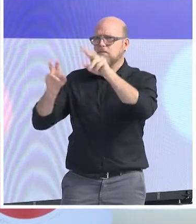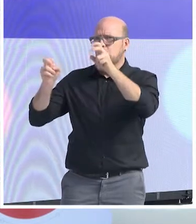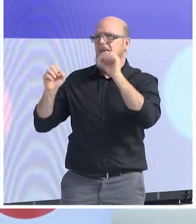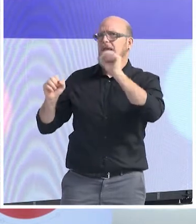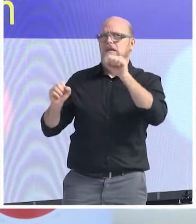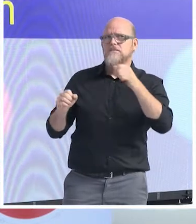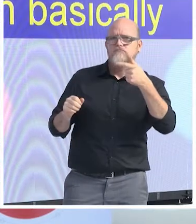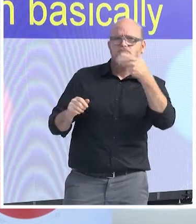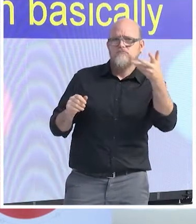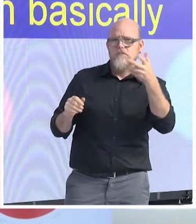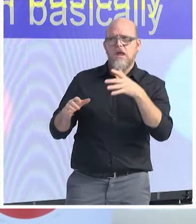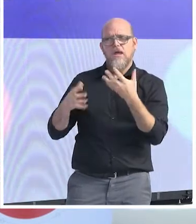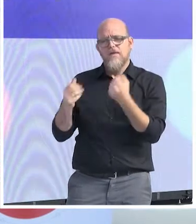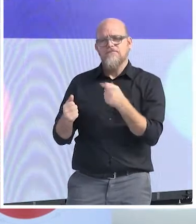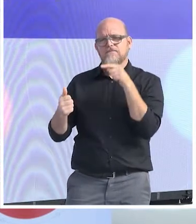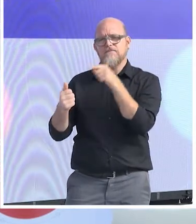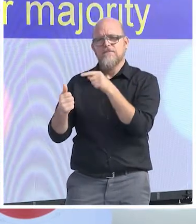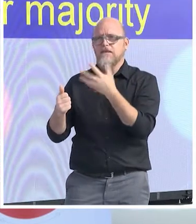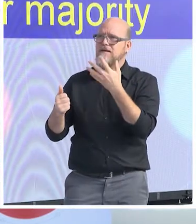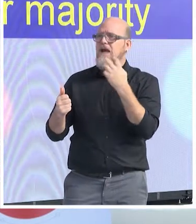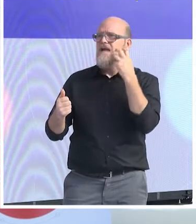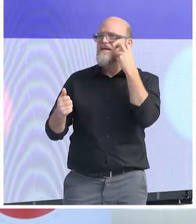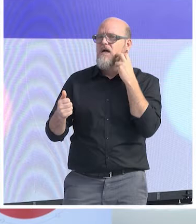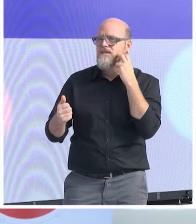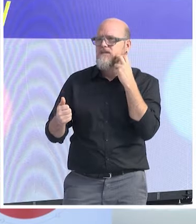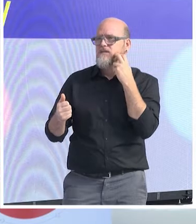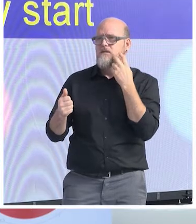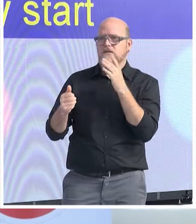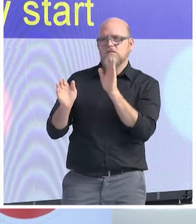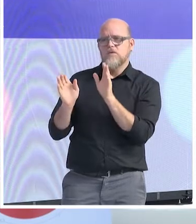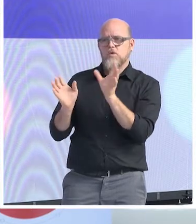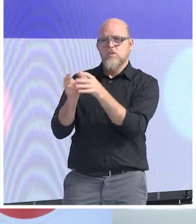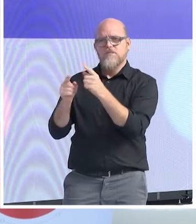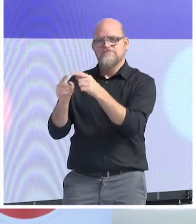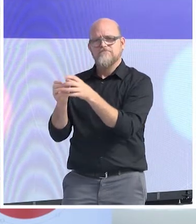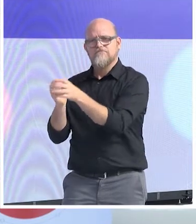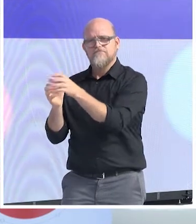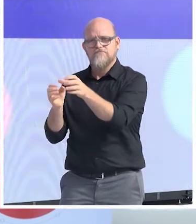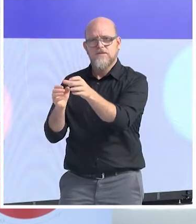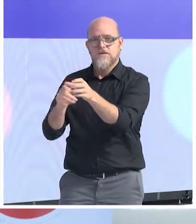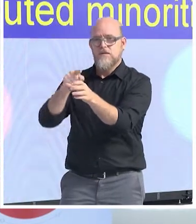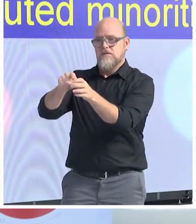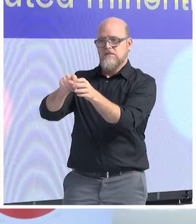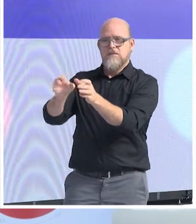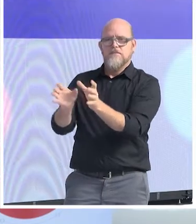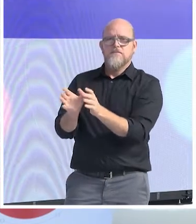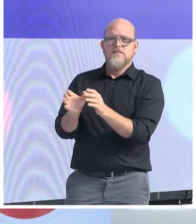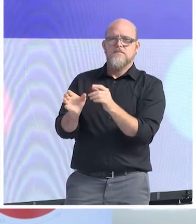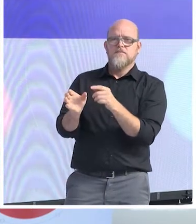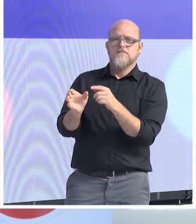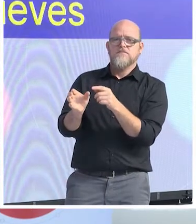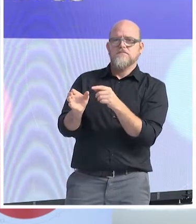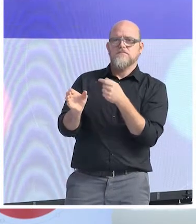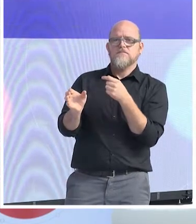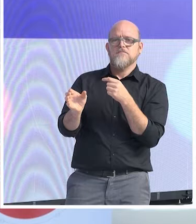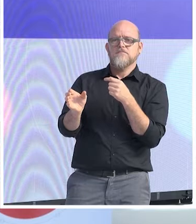nevertheless the majority in their countries they start to behave as the persecuted minorities and who basically believe that they're the biggest victim of what is happening.